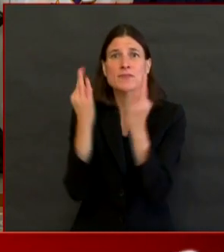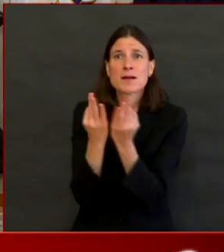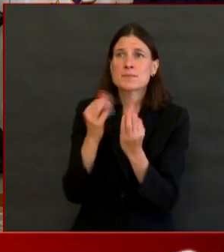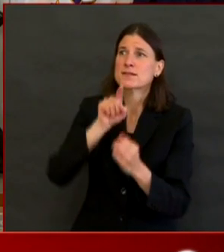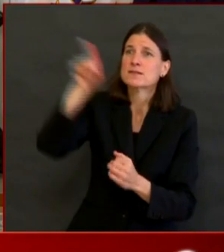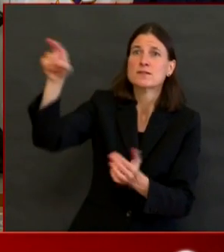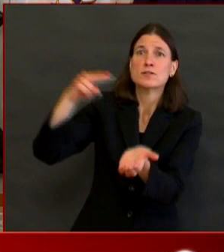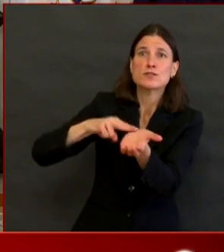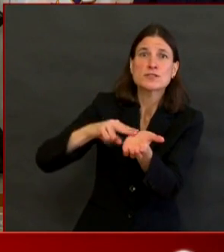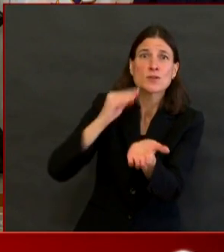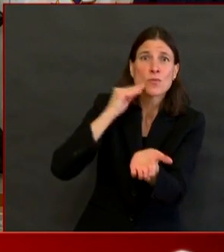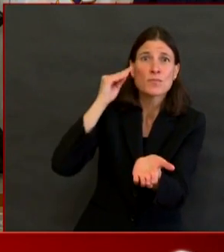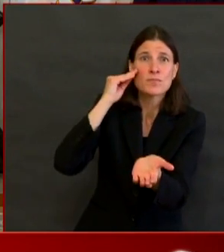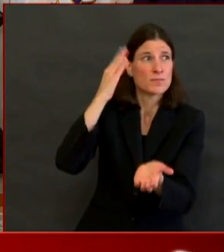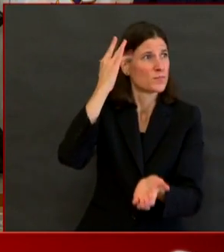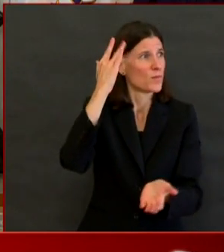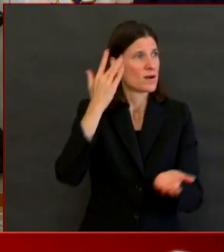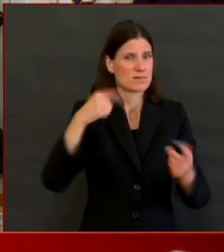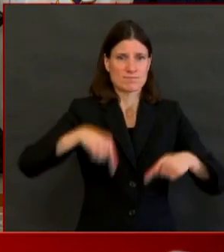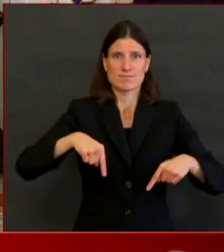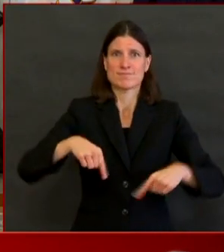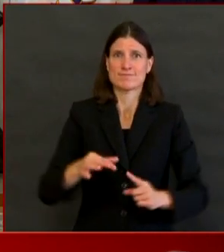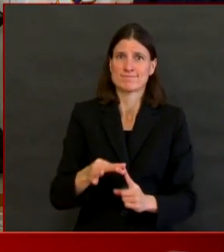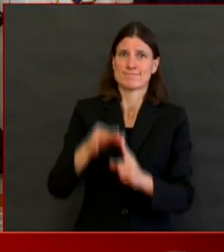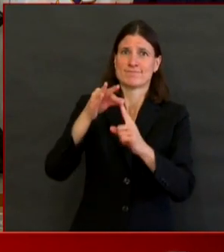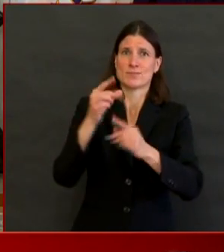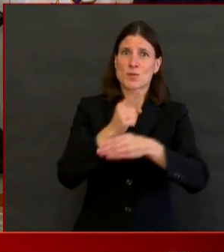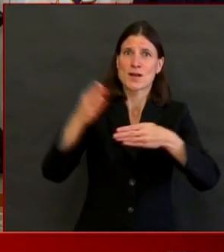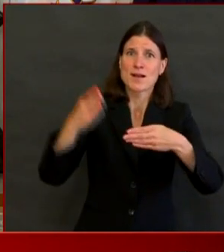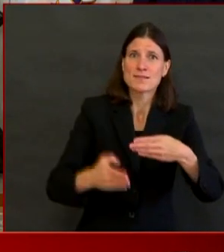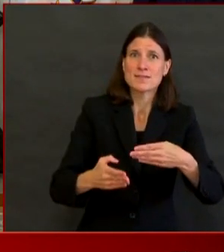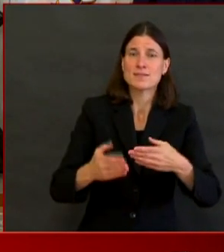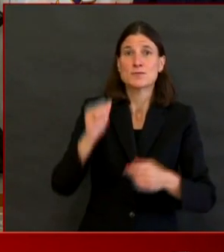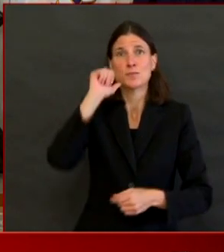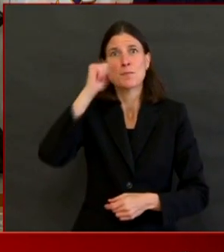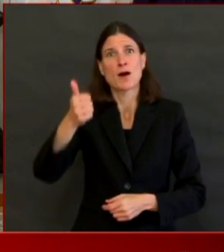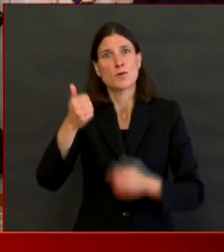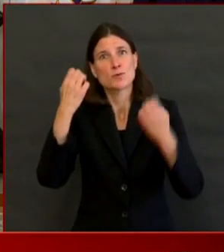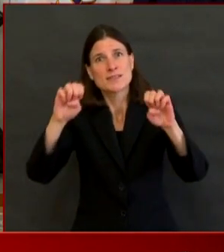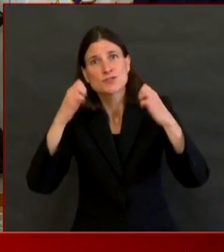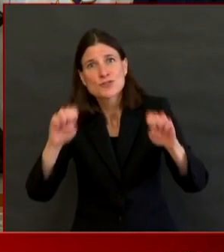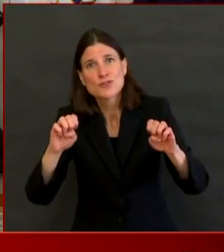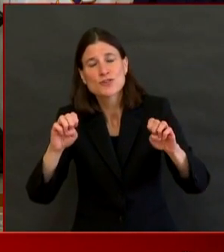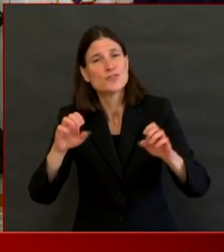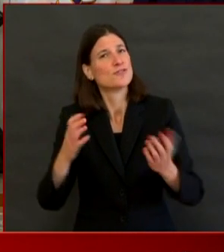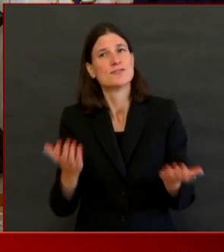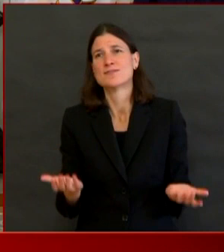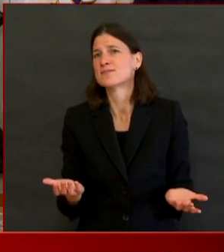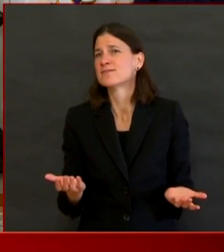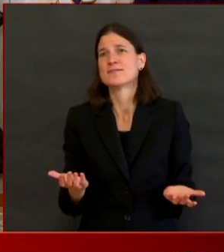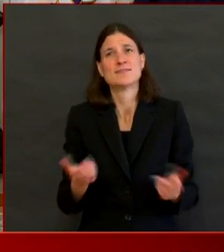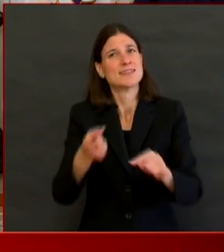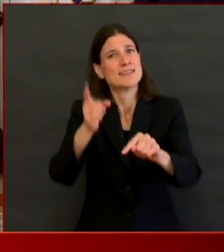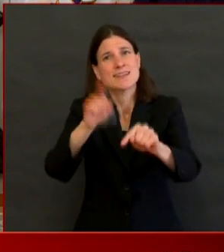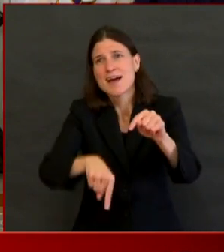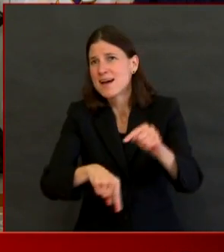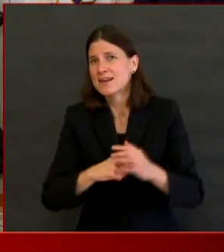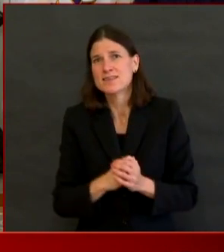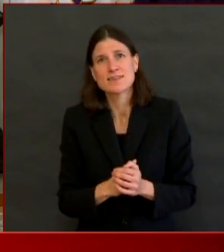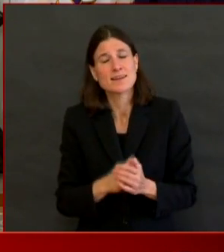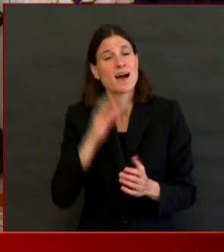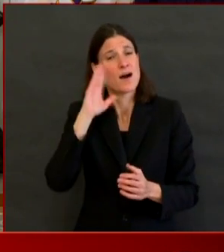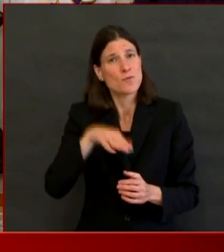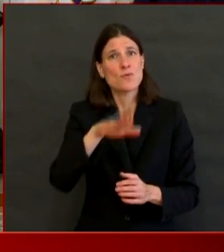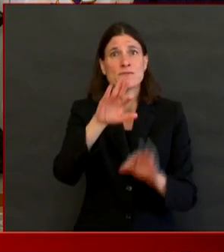of that, it's our traditions, our family traditions, our faith traditions, that are very powerful in